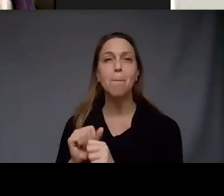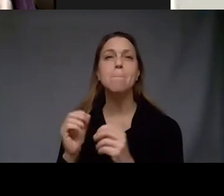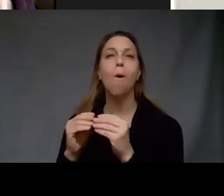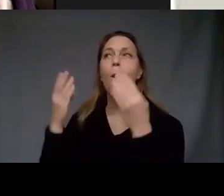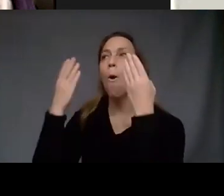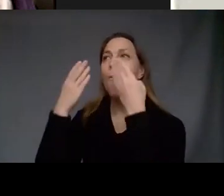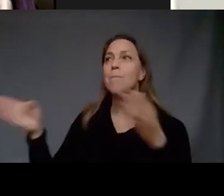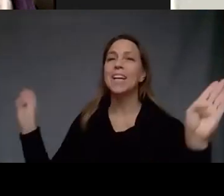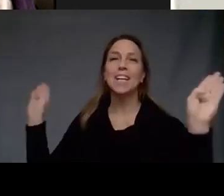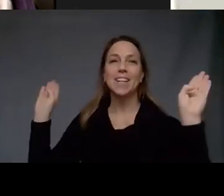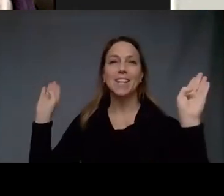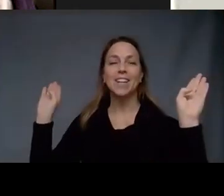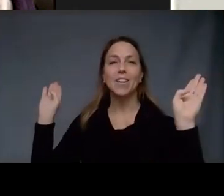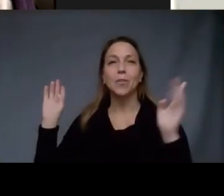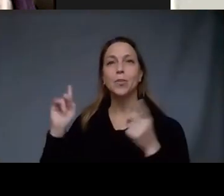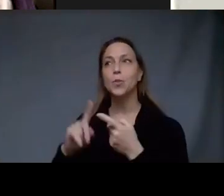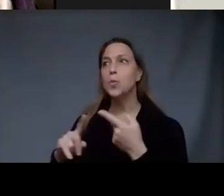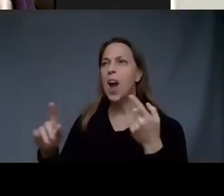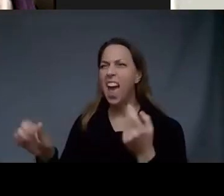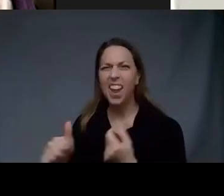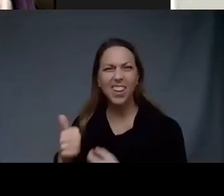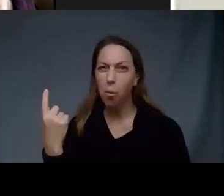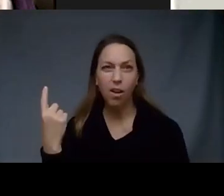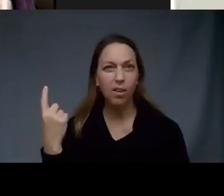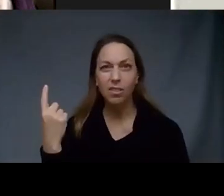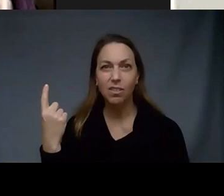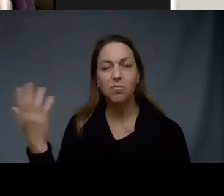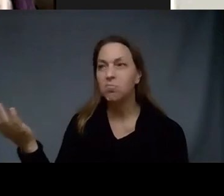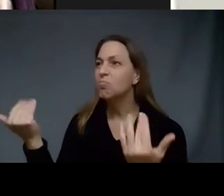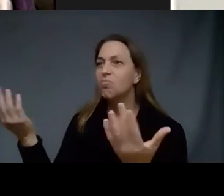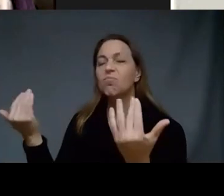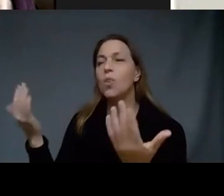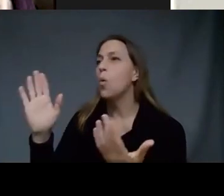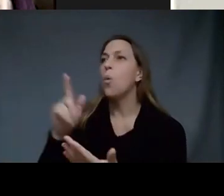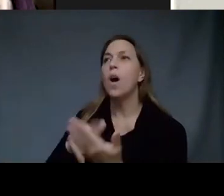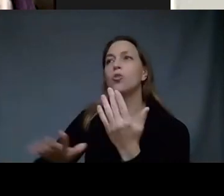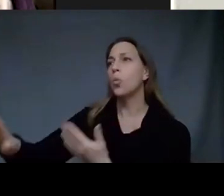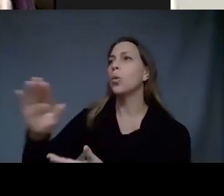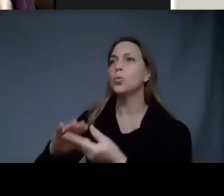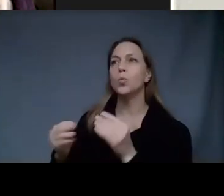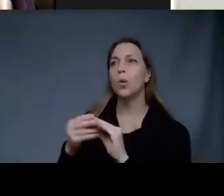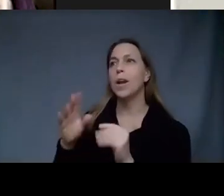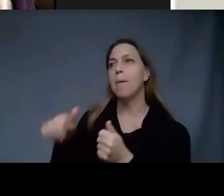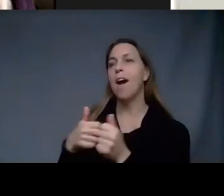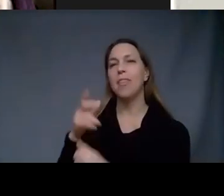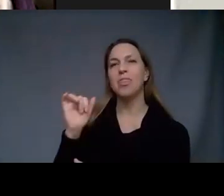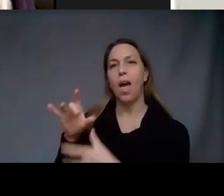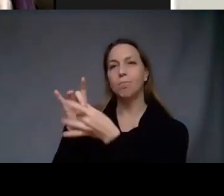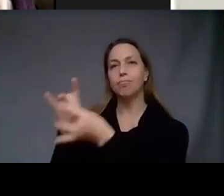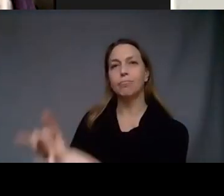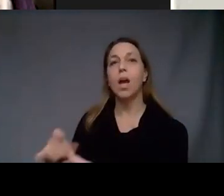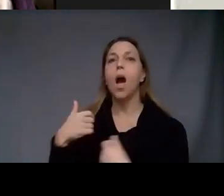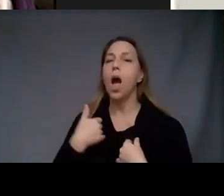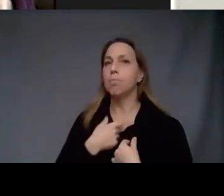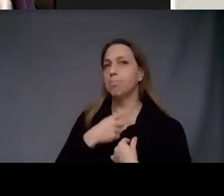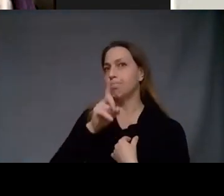to anyone to bring their own story it's it's as if I'm not telling